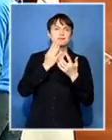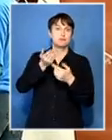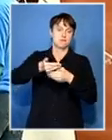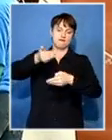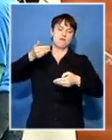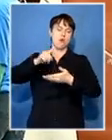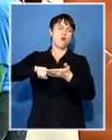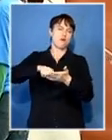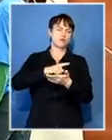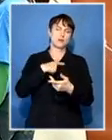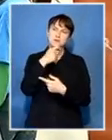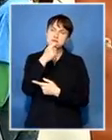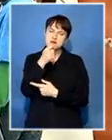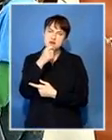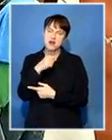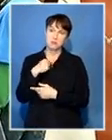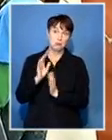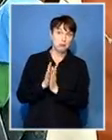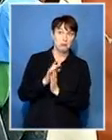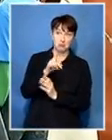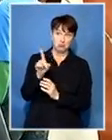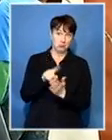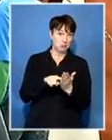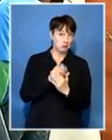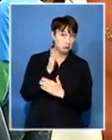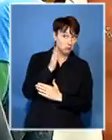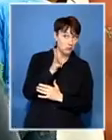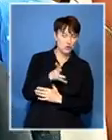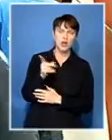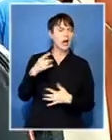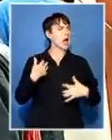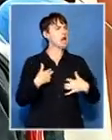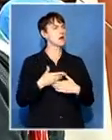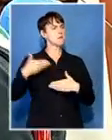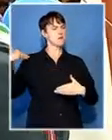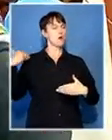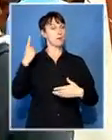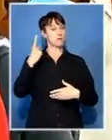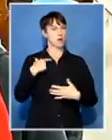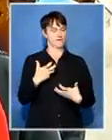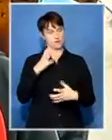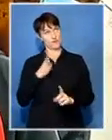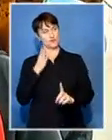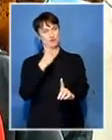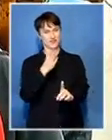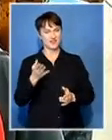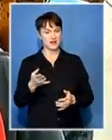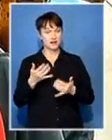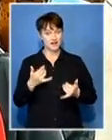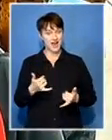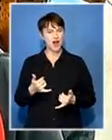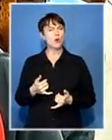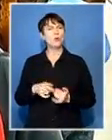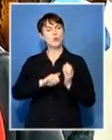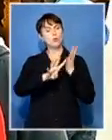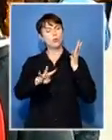were eager to vote they were aware of the past but they wanted to concentrate on the future strangely enough today the majority of people in the queue